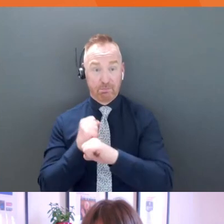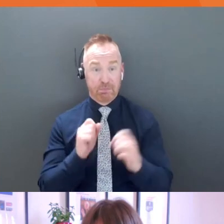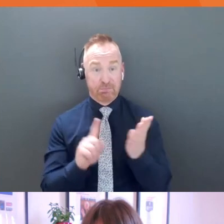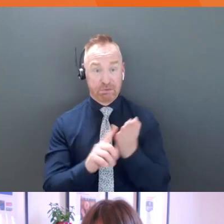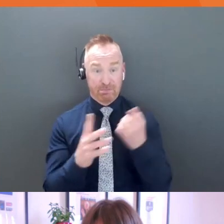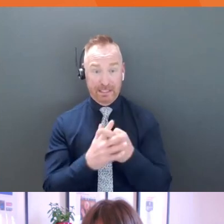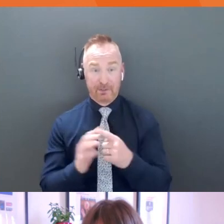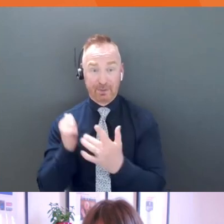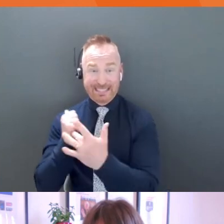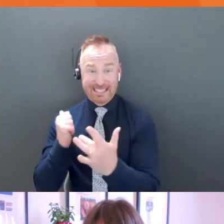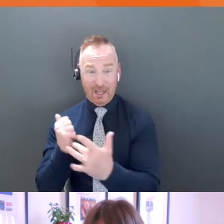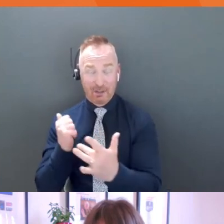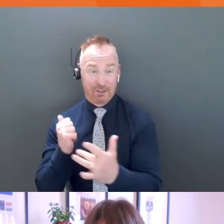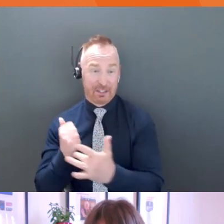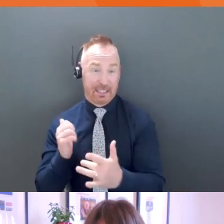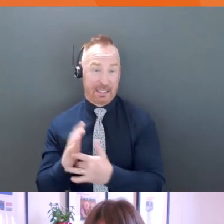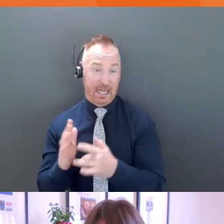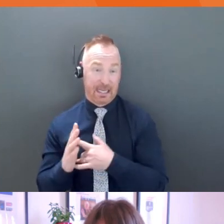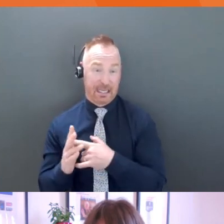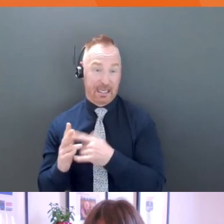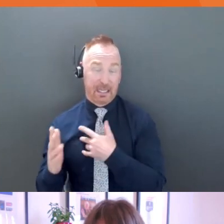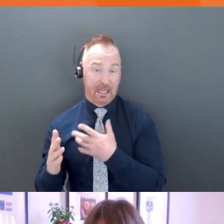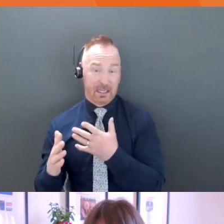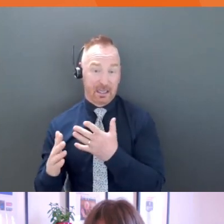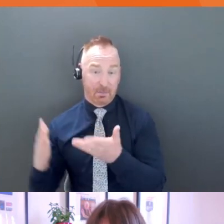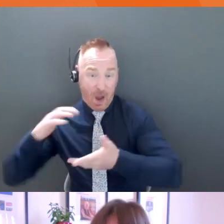example, pitch to a CTO rather than an angel investor?